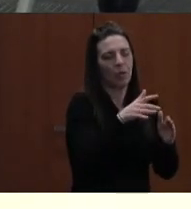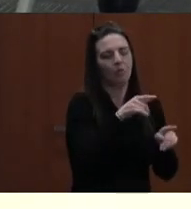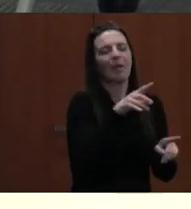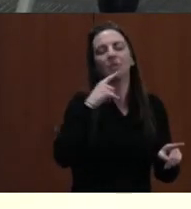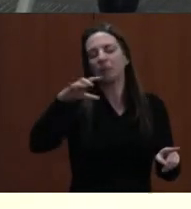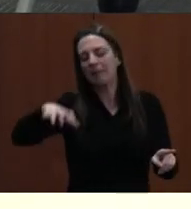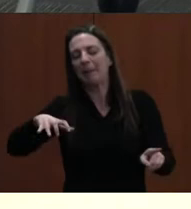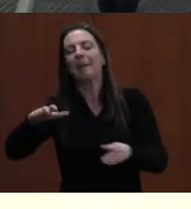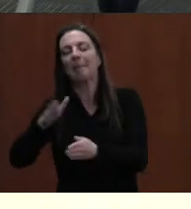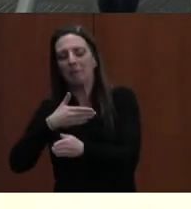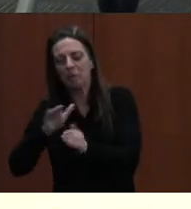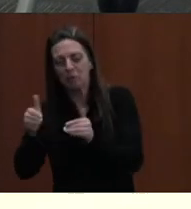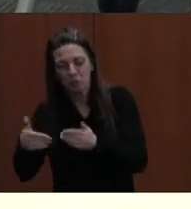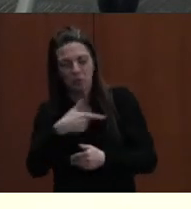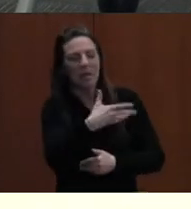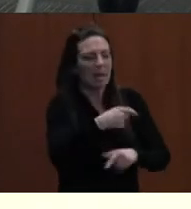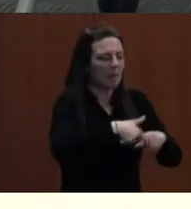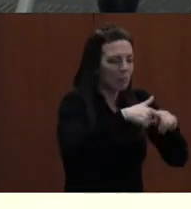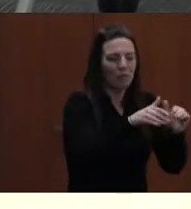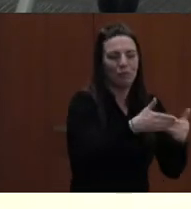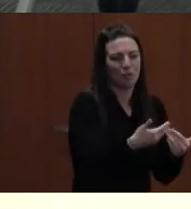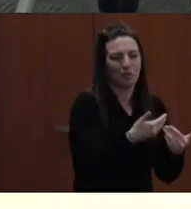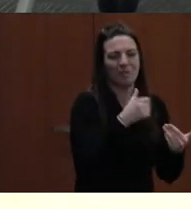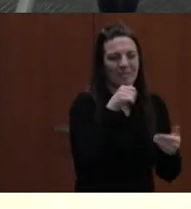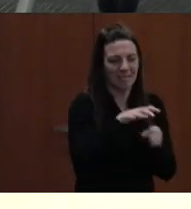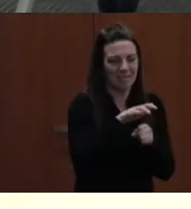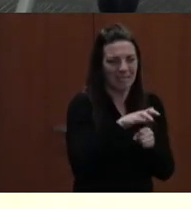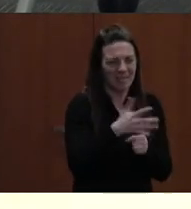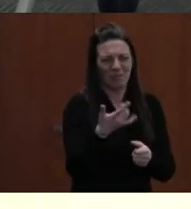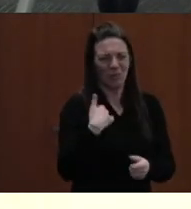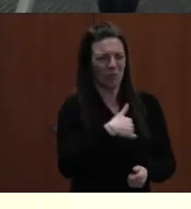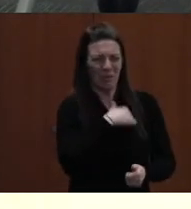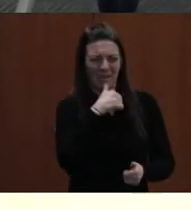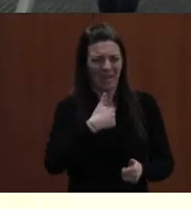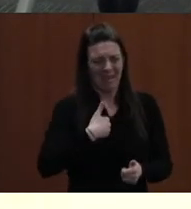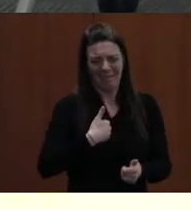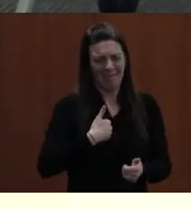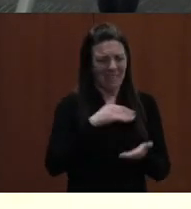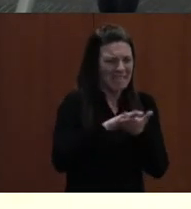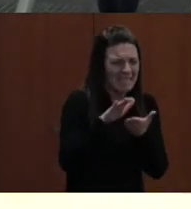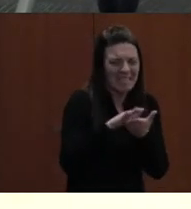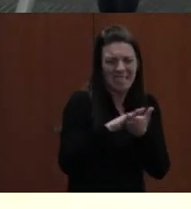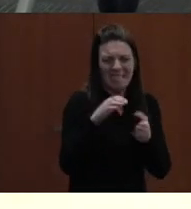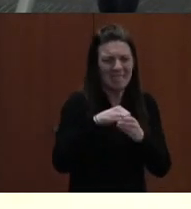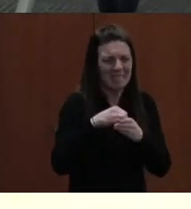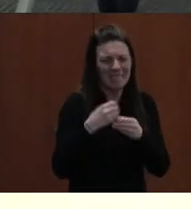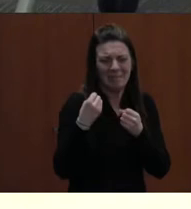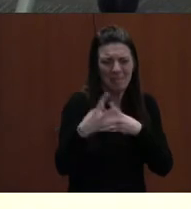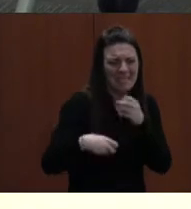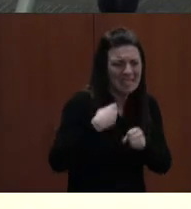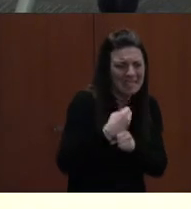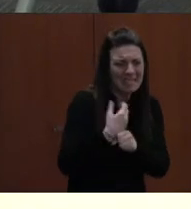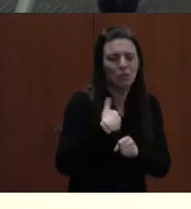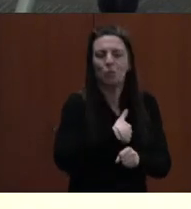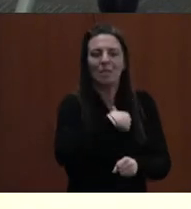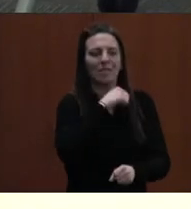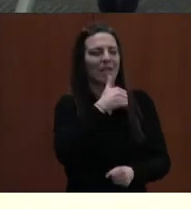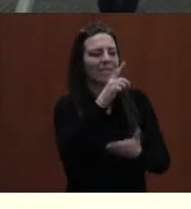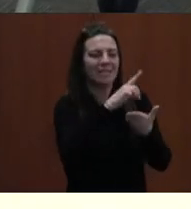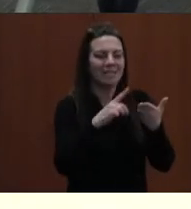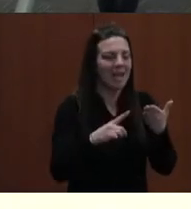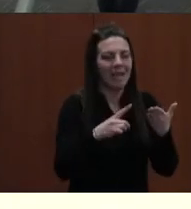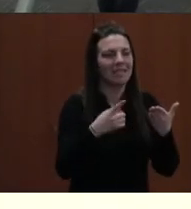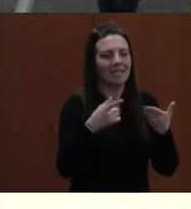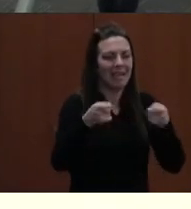Adding to our issues, our ventilation system hasn't been cleaned in years. Our building electrical system was not designed to handle the technology of today. The